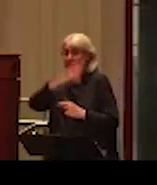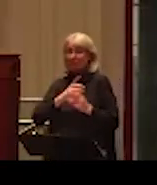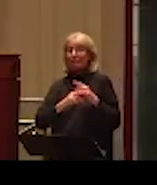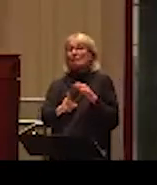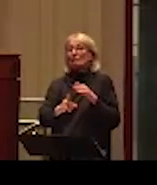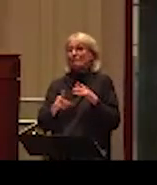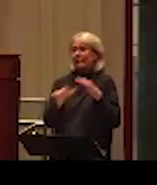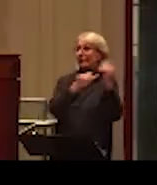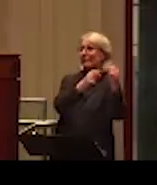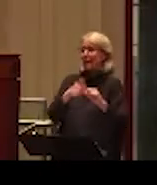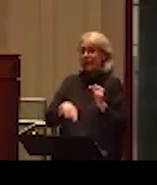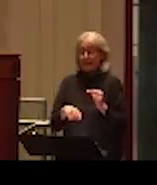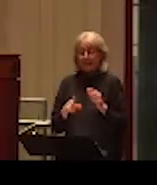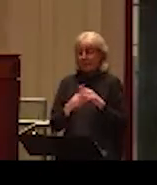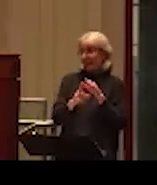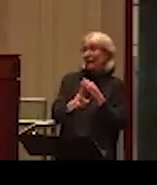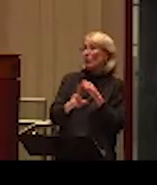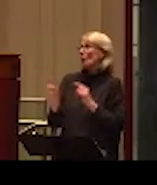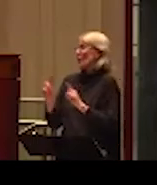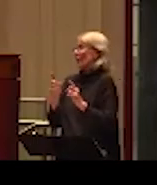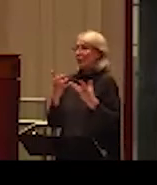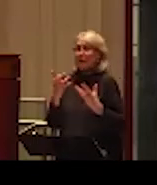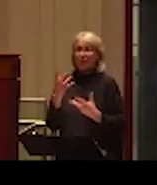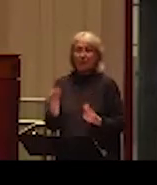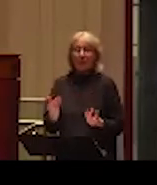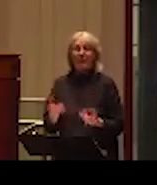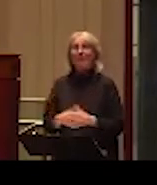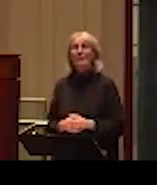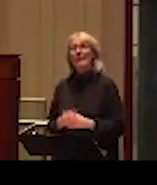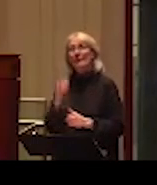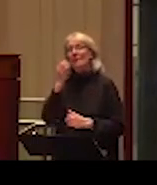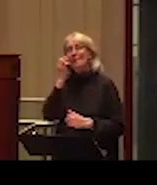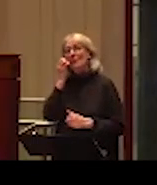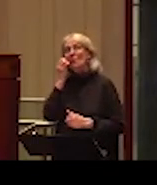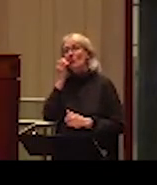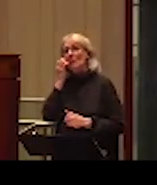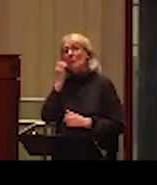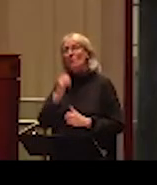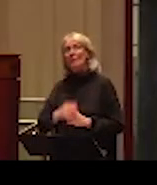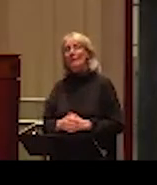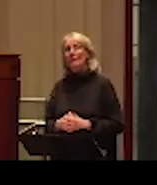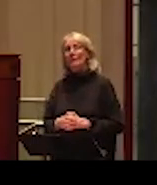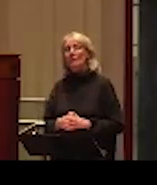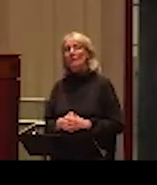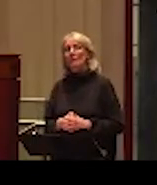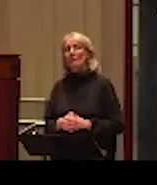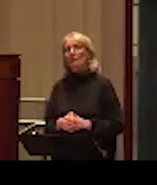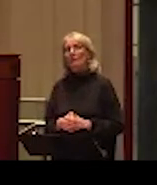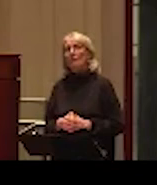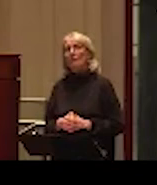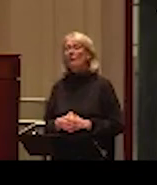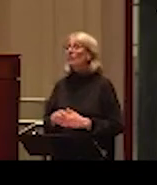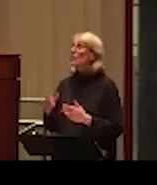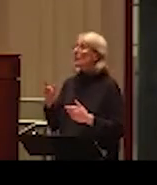often have nowhere to go. And what I did, I actually, Kenzie, I, and some other